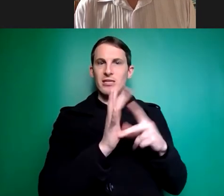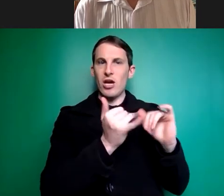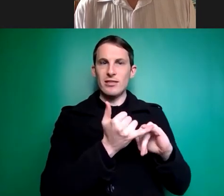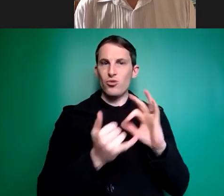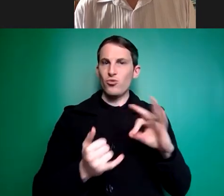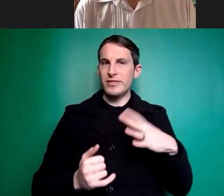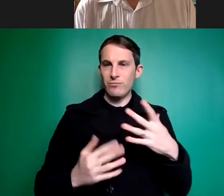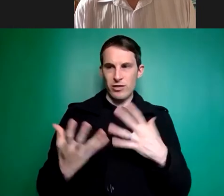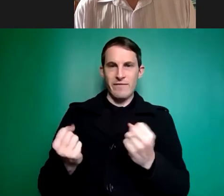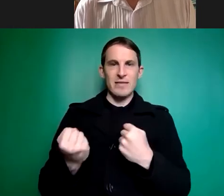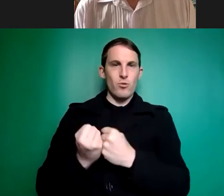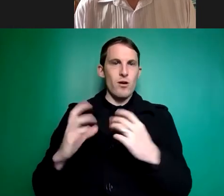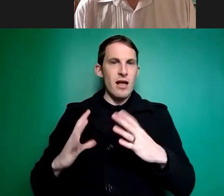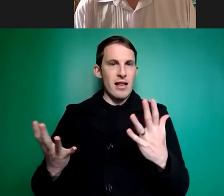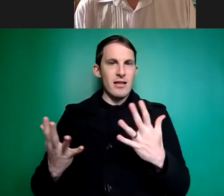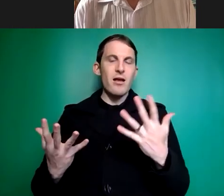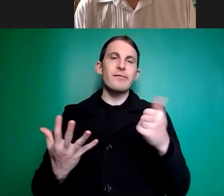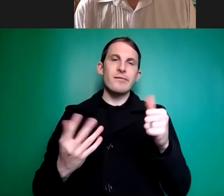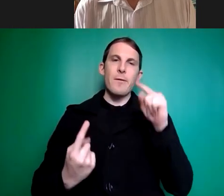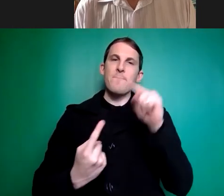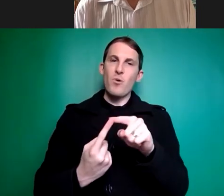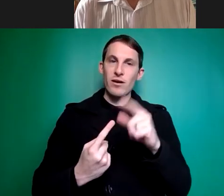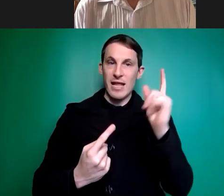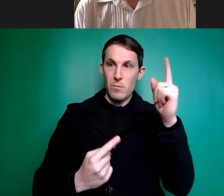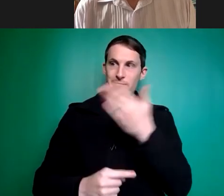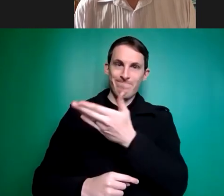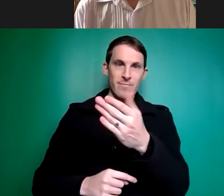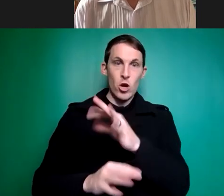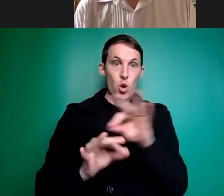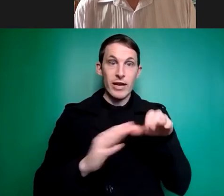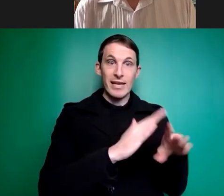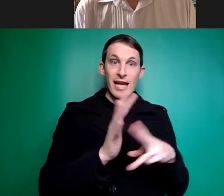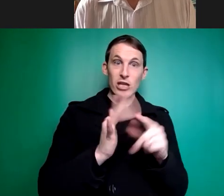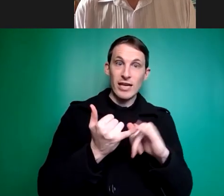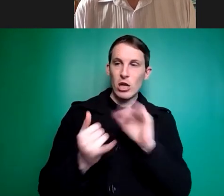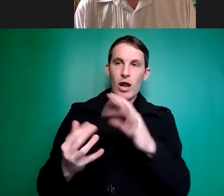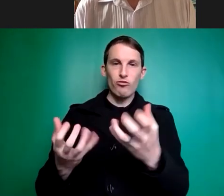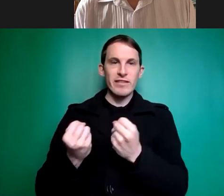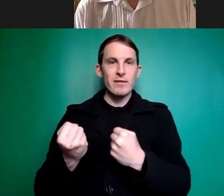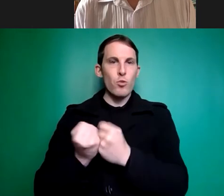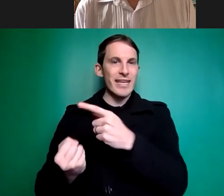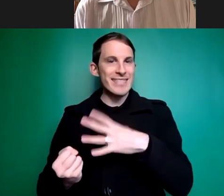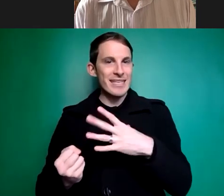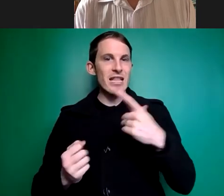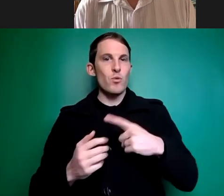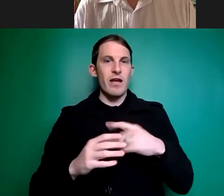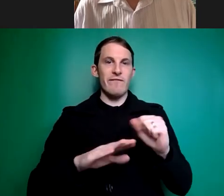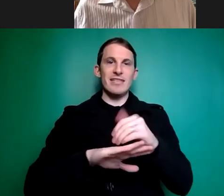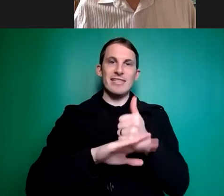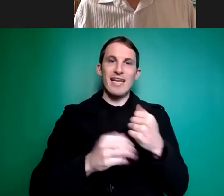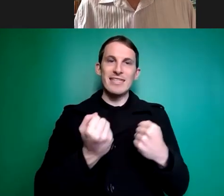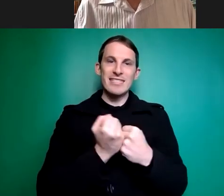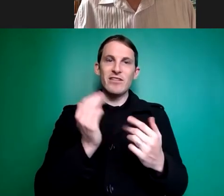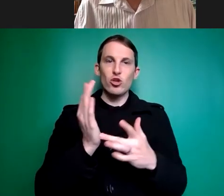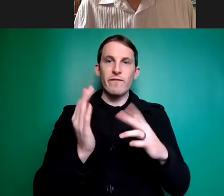NDIS and we come back to the point that at the moment they're not getting it so the assistive technology for all campaign really tries to address